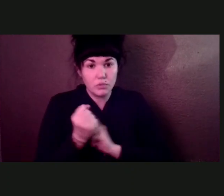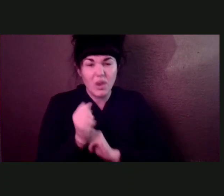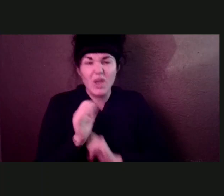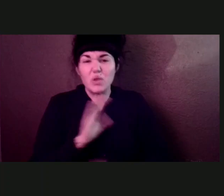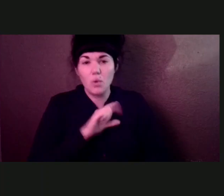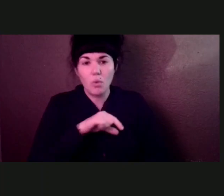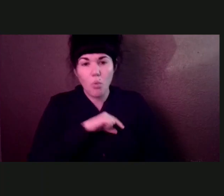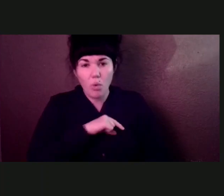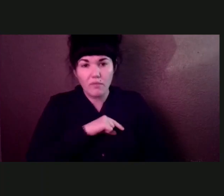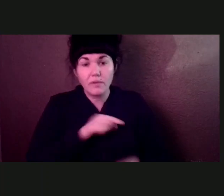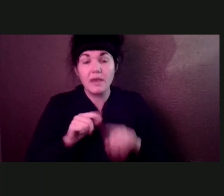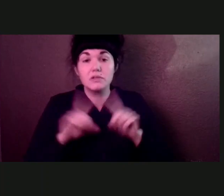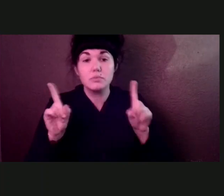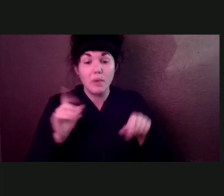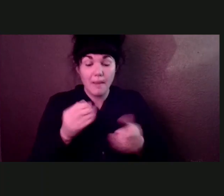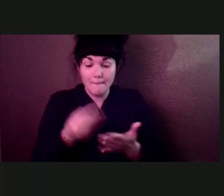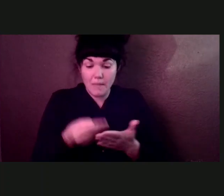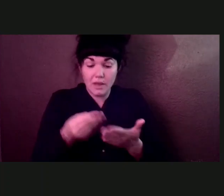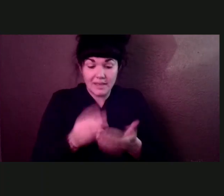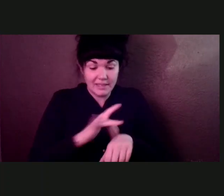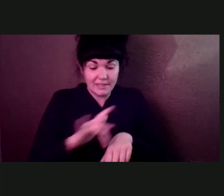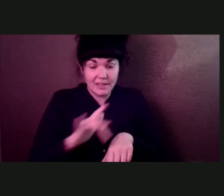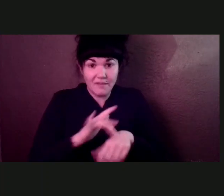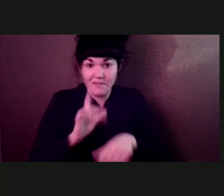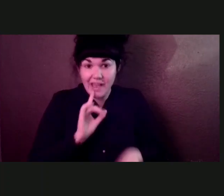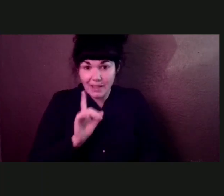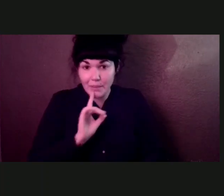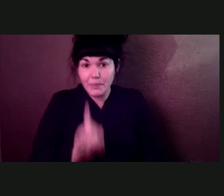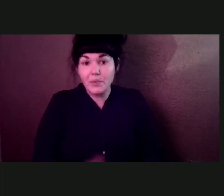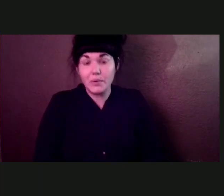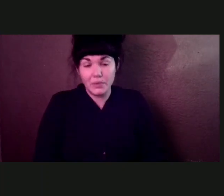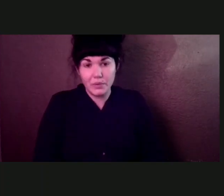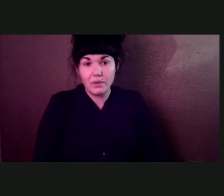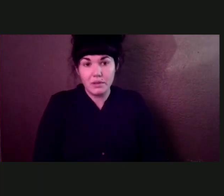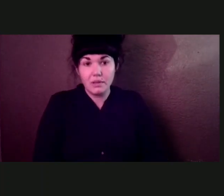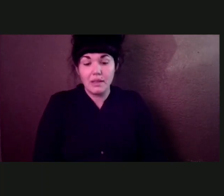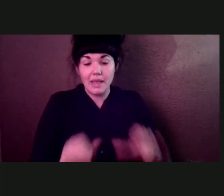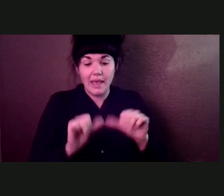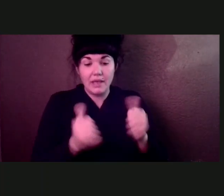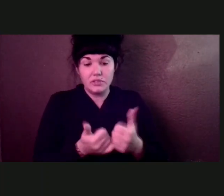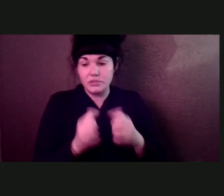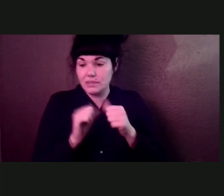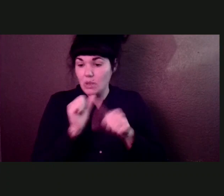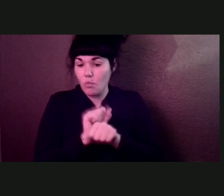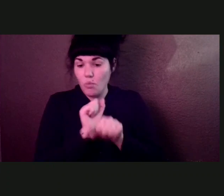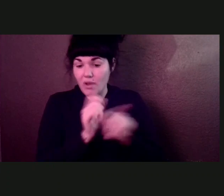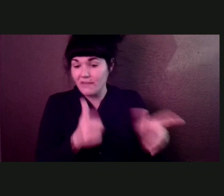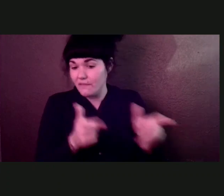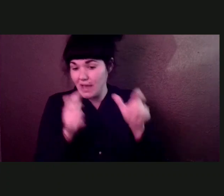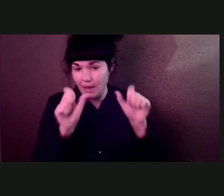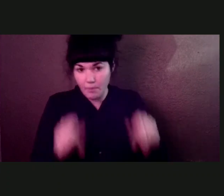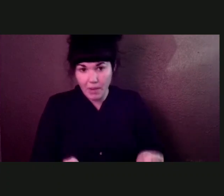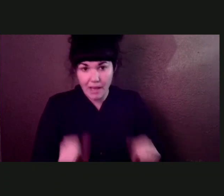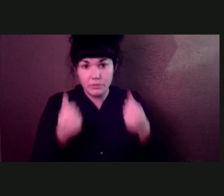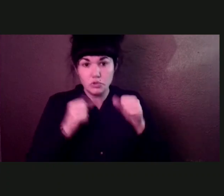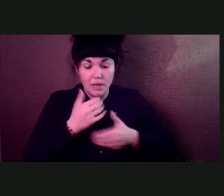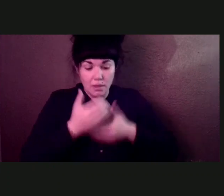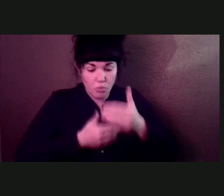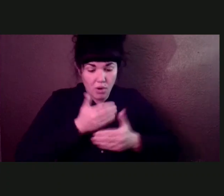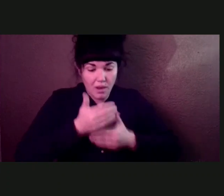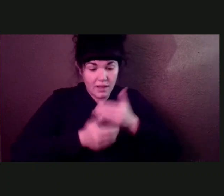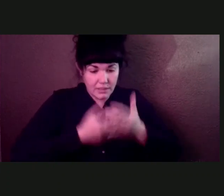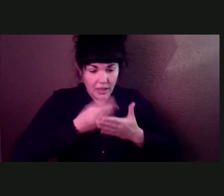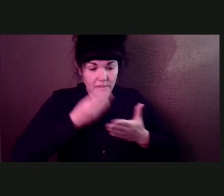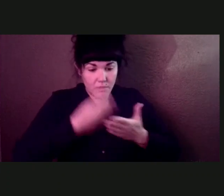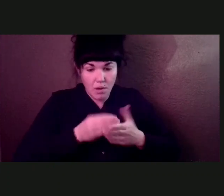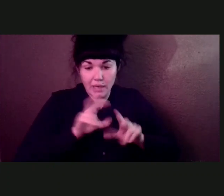are working as quickly as they can to get that money process. And, um, you know, unlike times past,